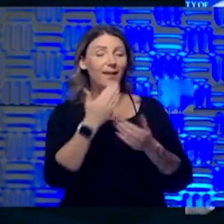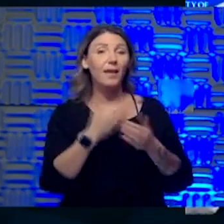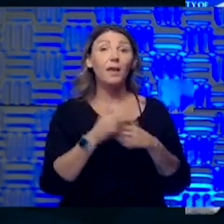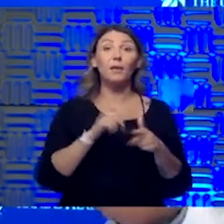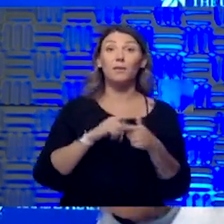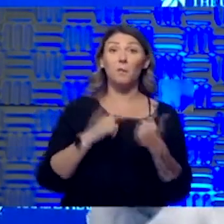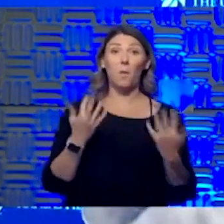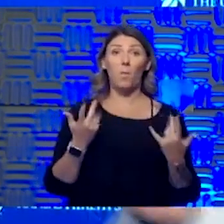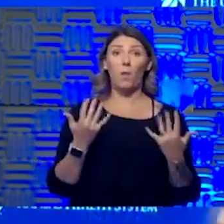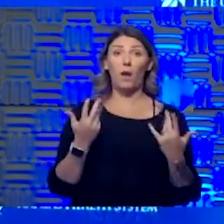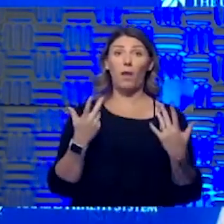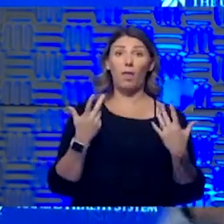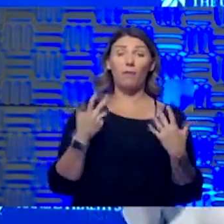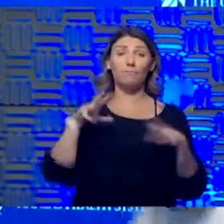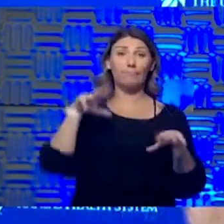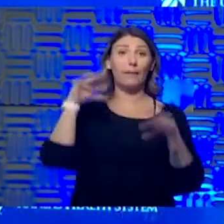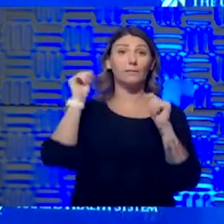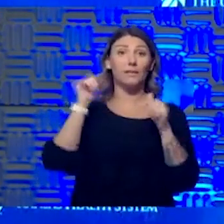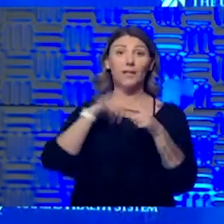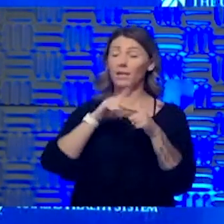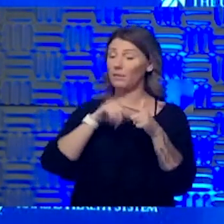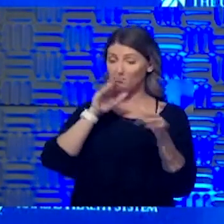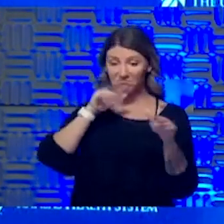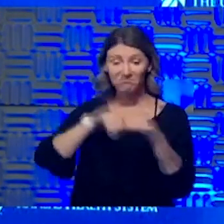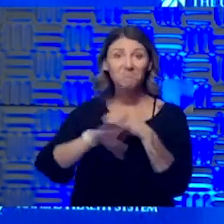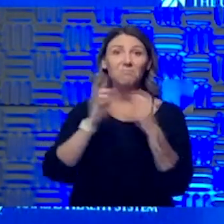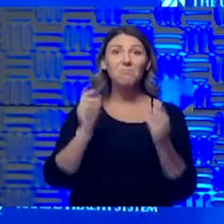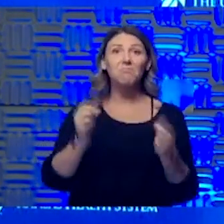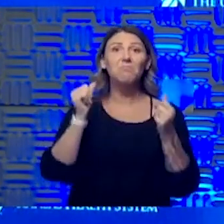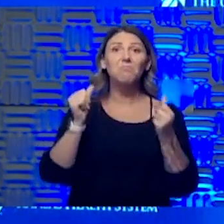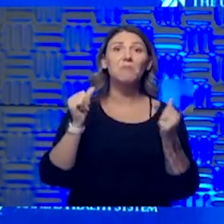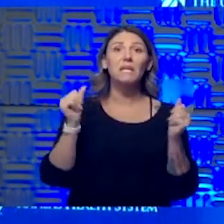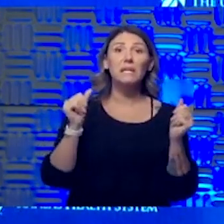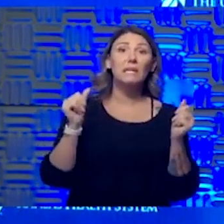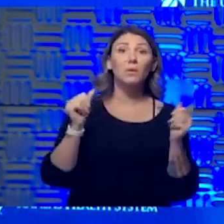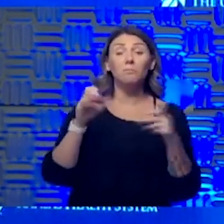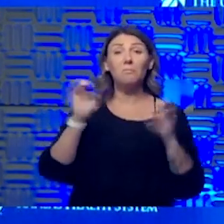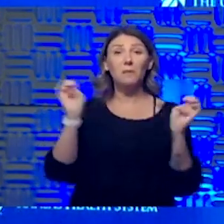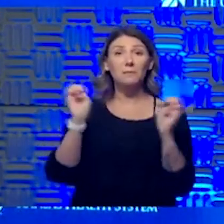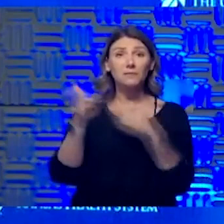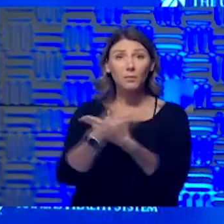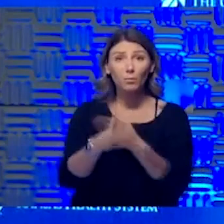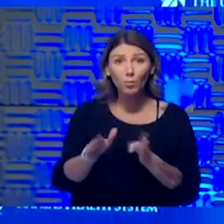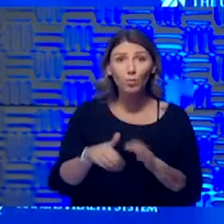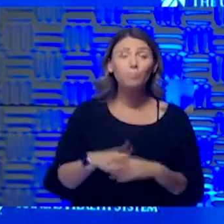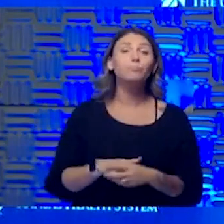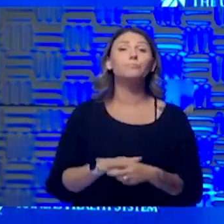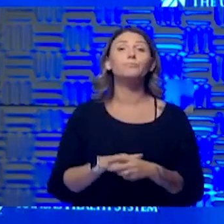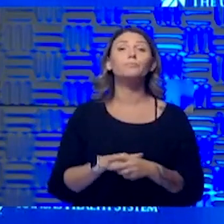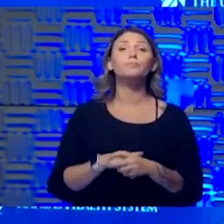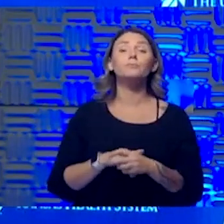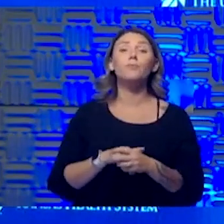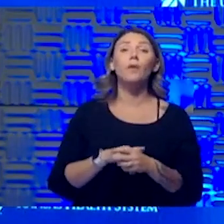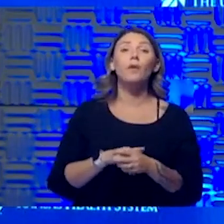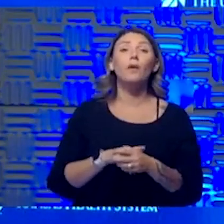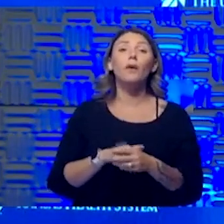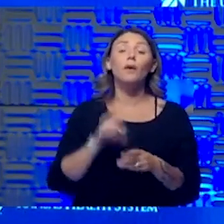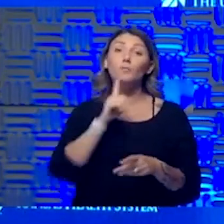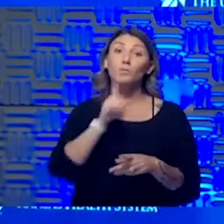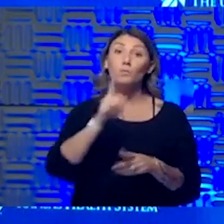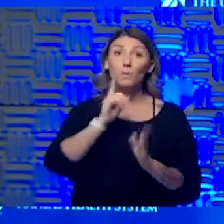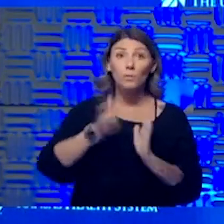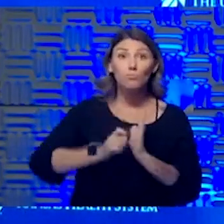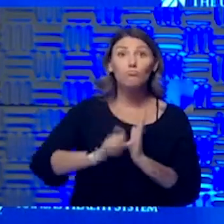waited outside before going in and then I got right into an exam room. as you mentioned, and, and I think I was really impressed by,